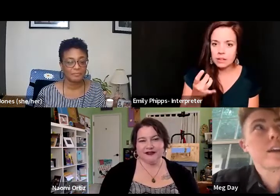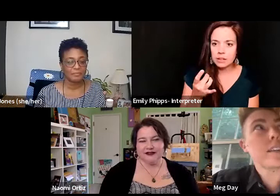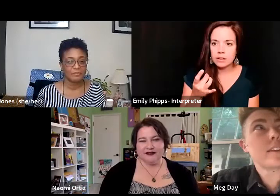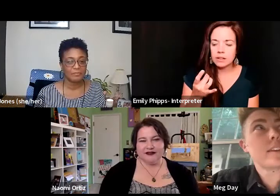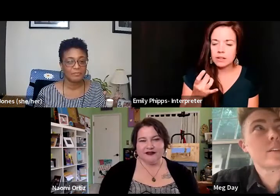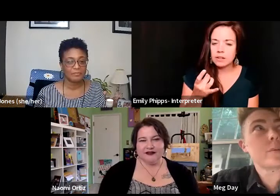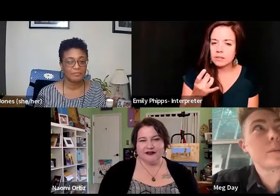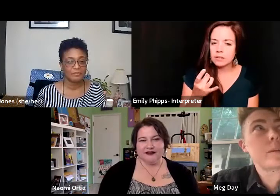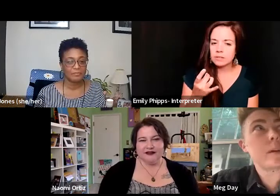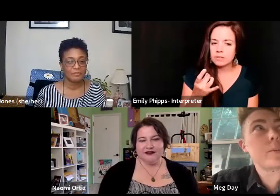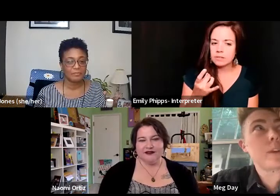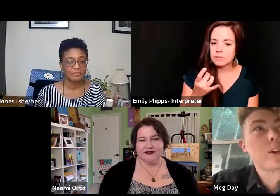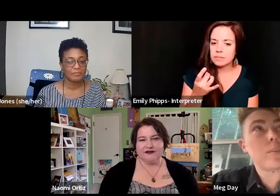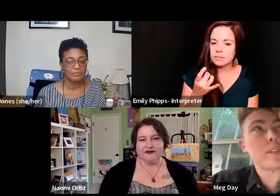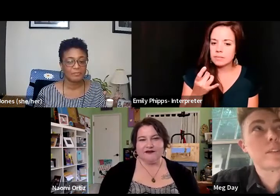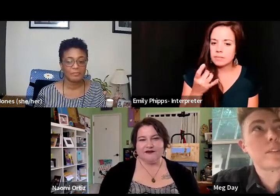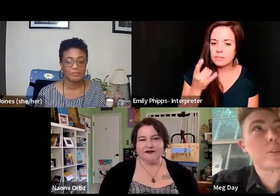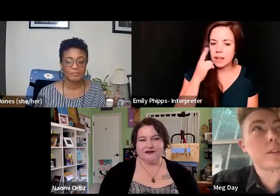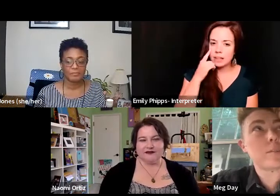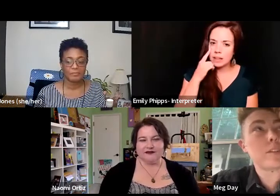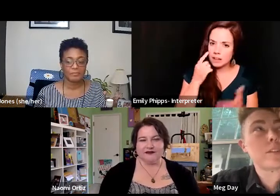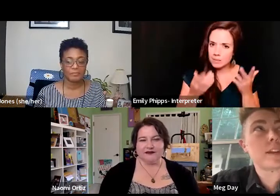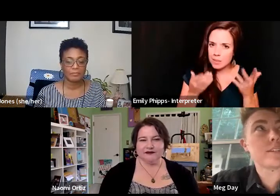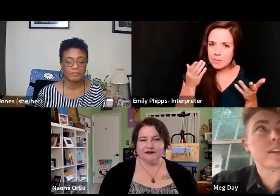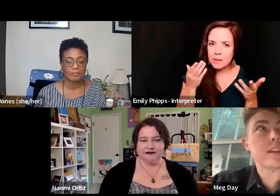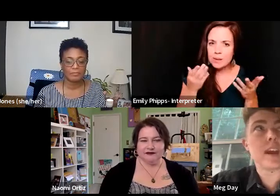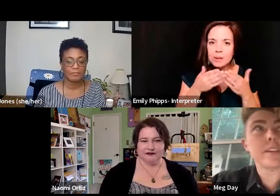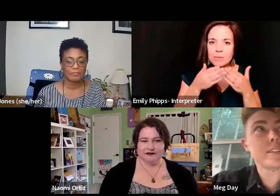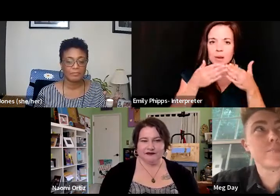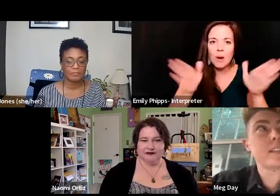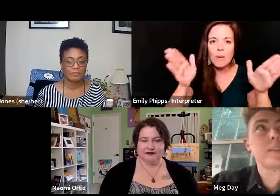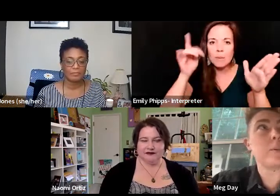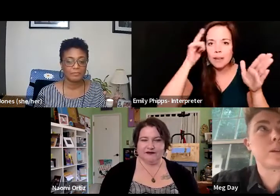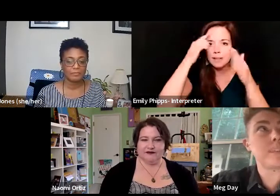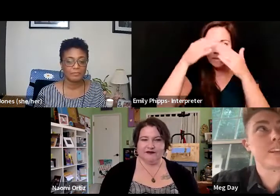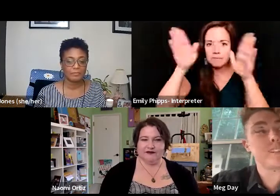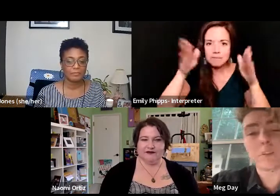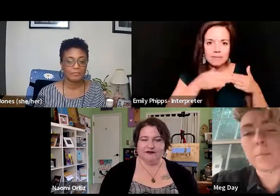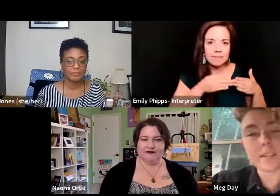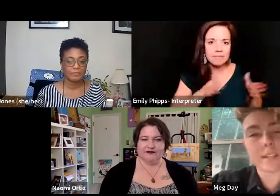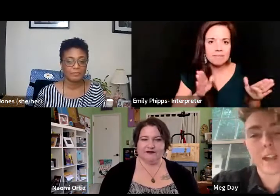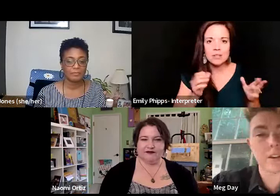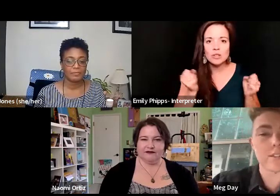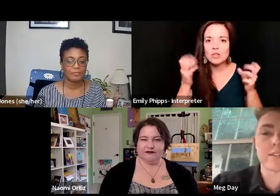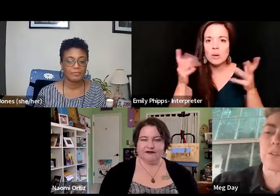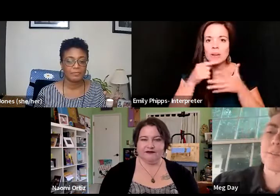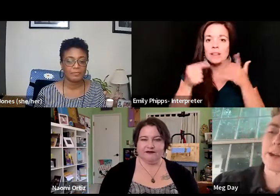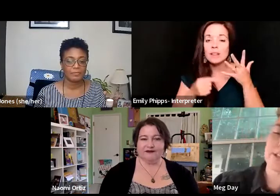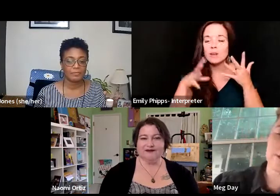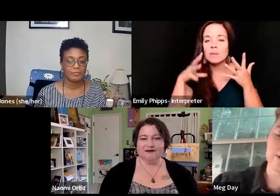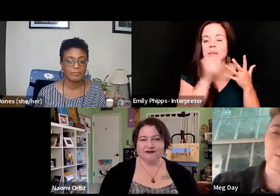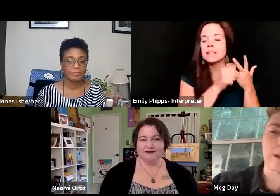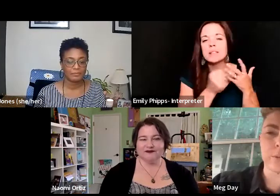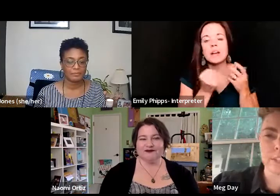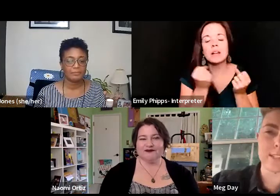I think that we might be open to so many more things. And I guess really what I'm saying is you're missing out on so much. That's what I wish to